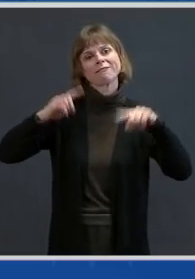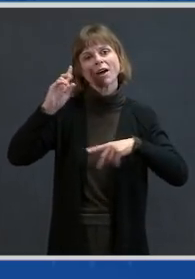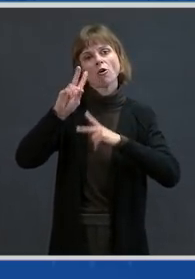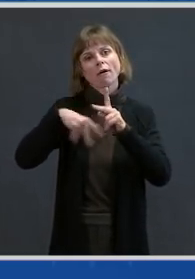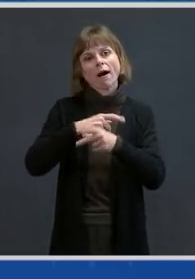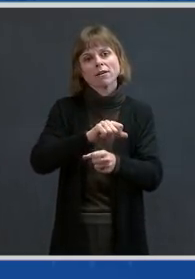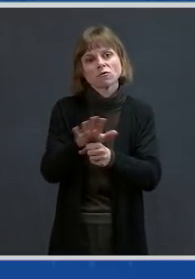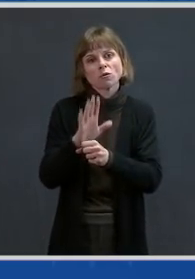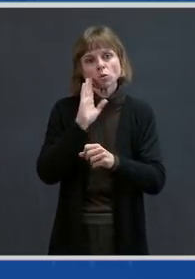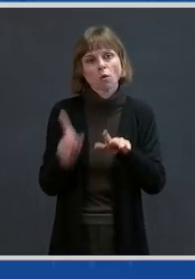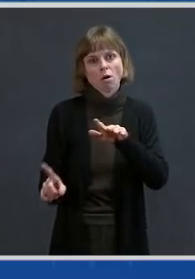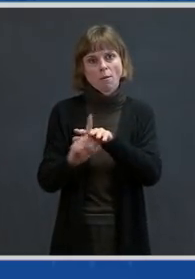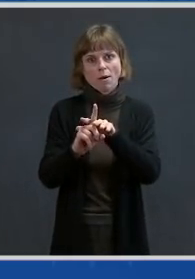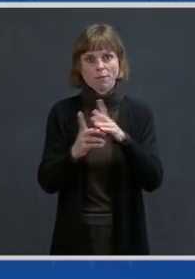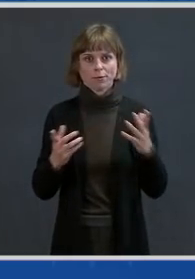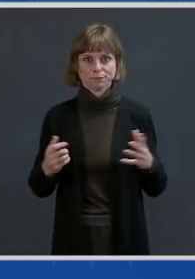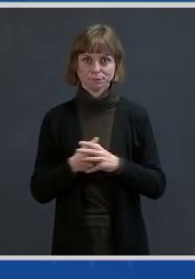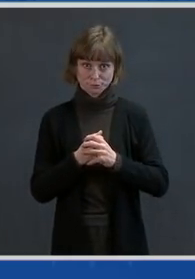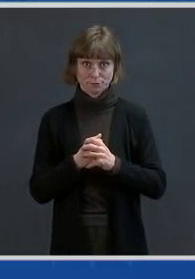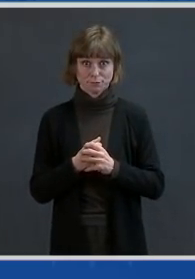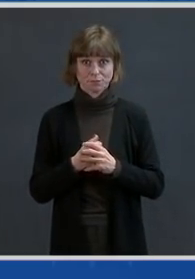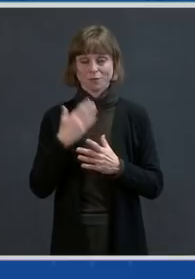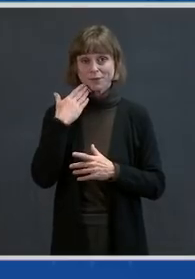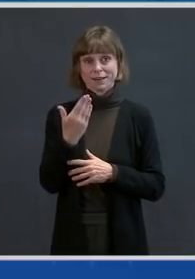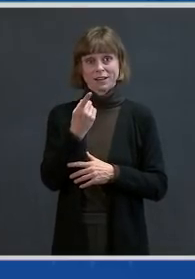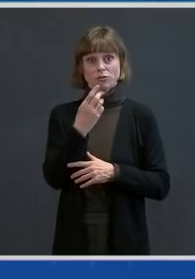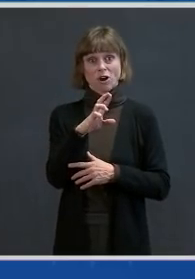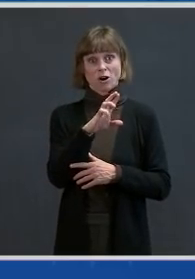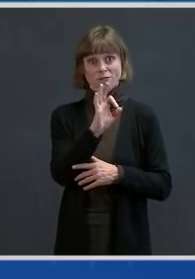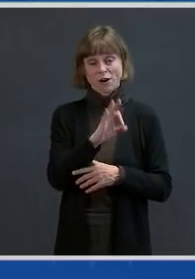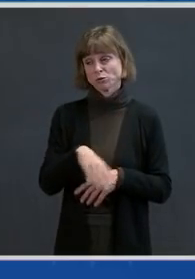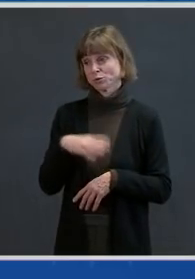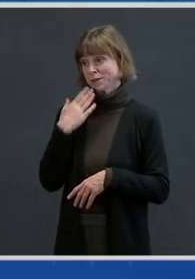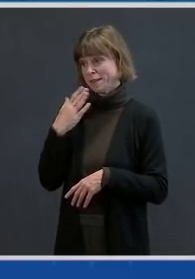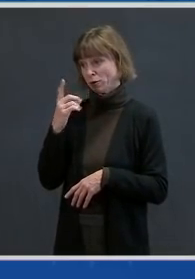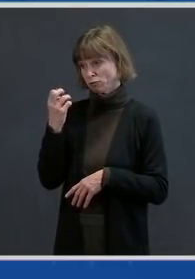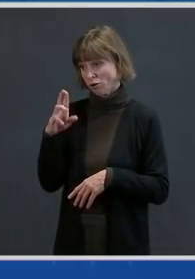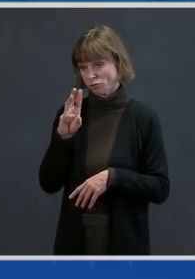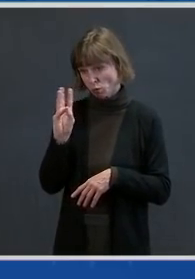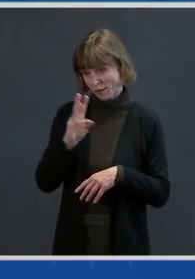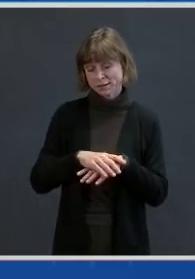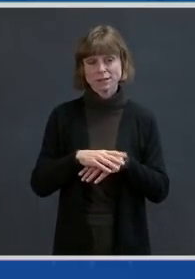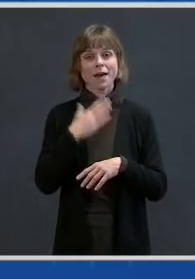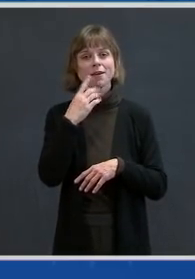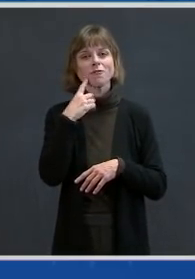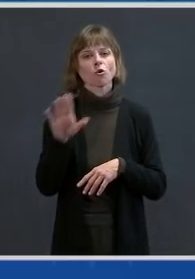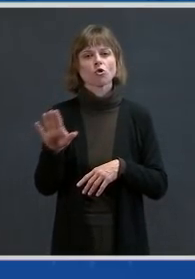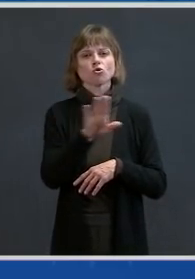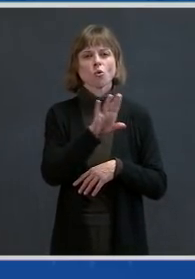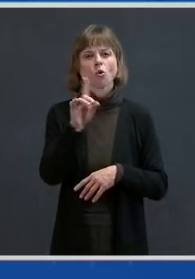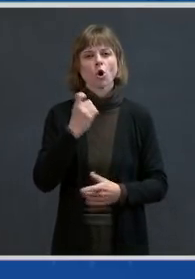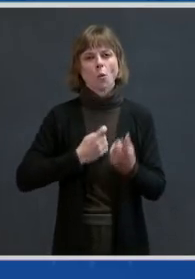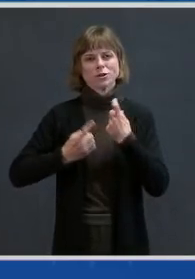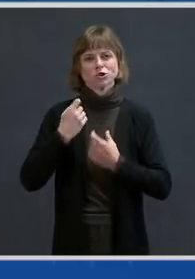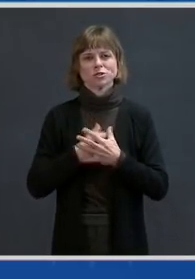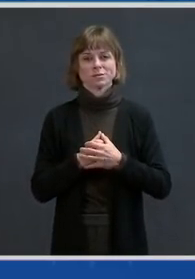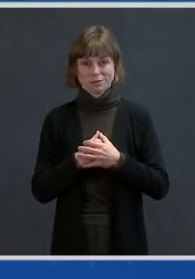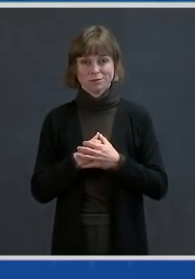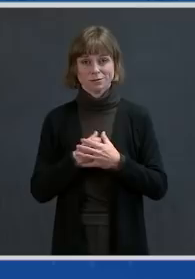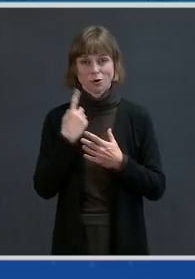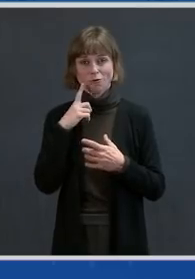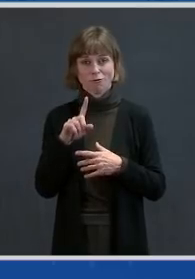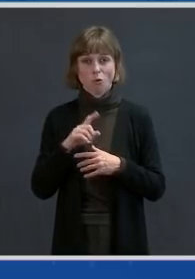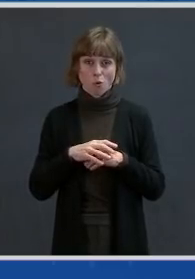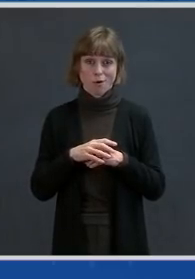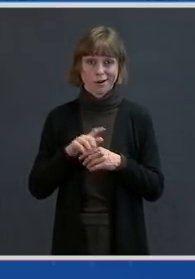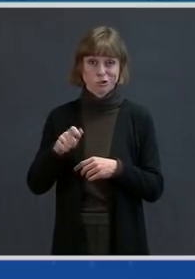Thank you, Dr. Fauci and Dr. Walensky, and thank you all for your questions and for tuning in today. We are — I'll